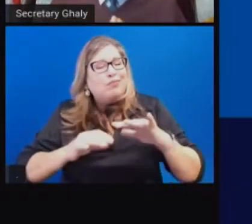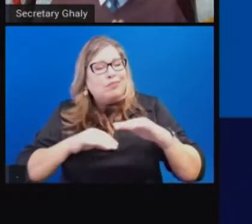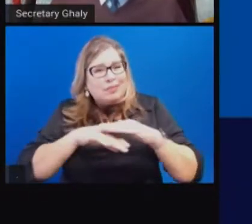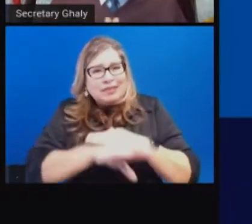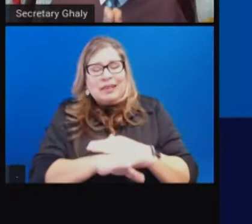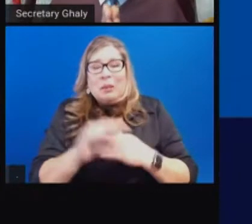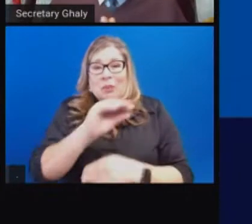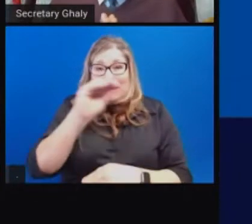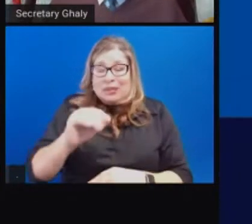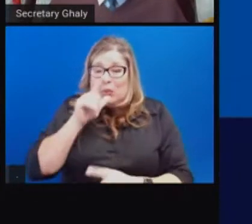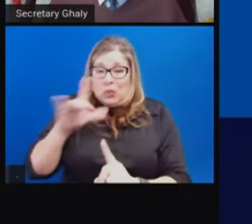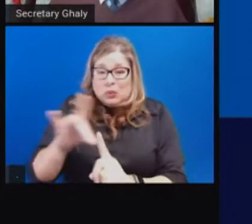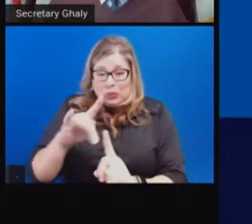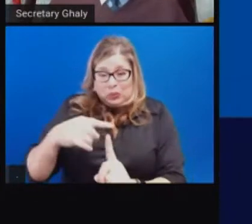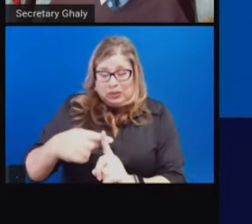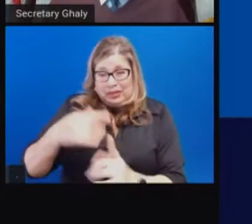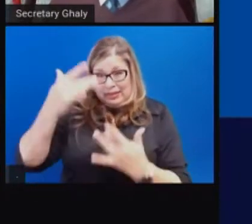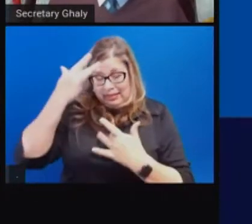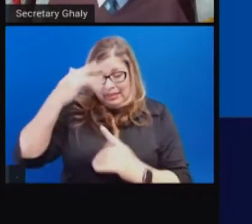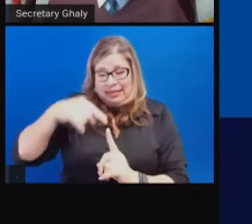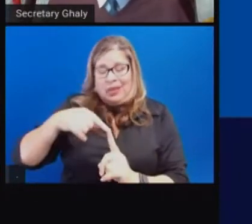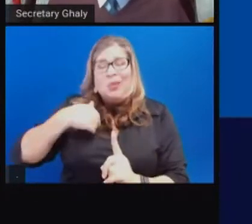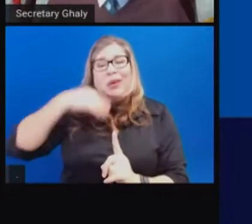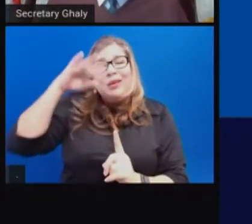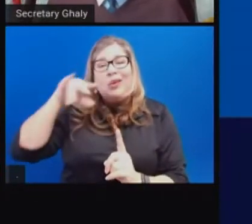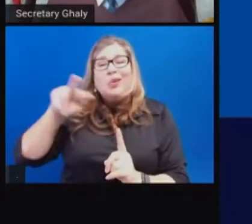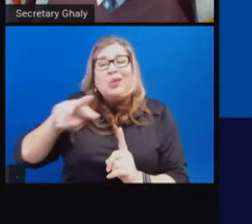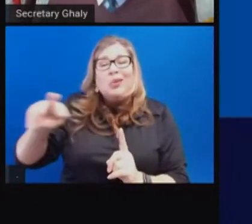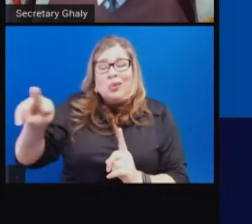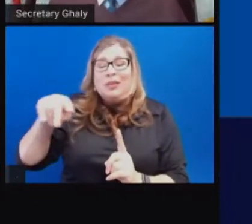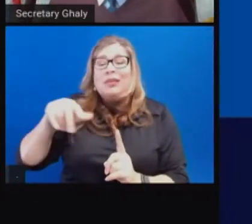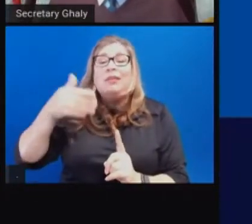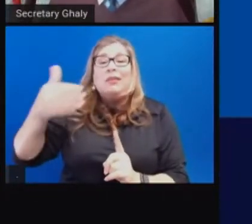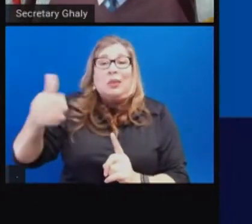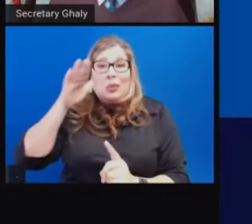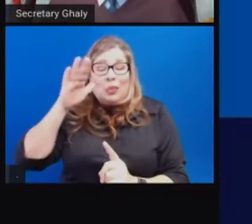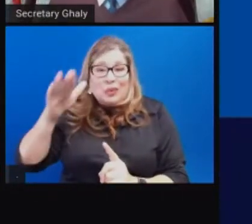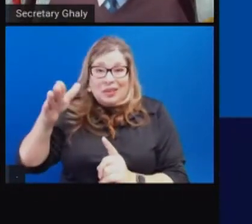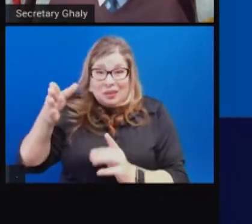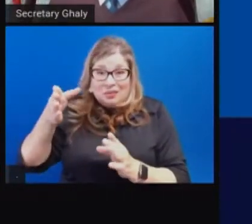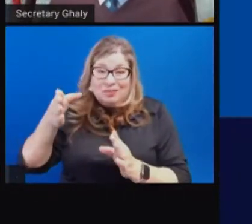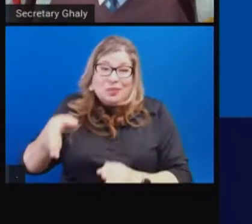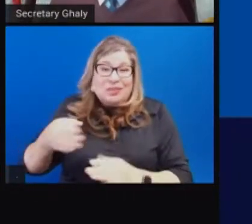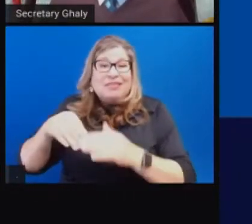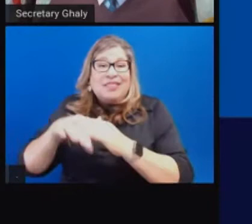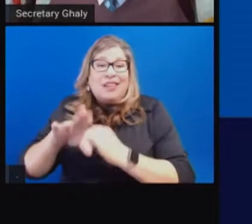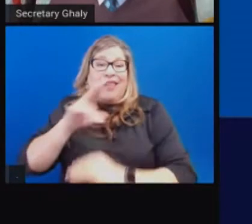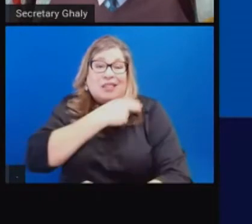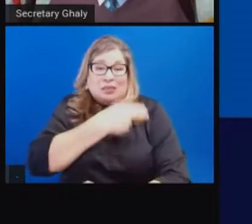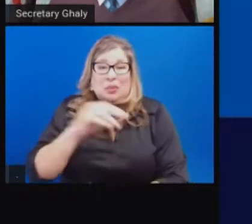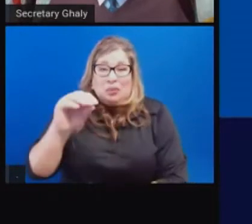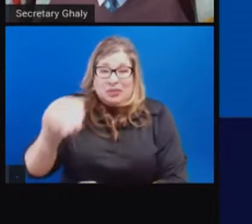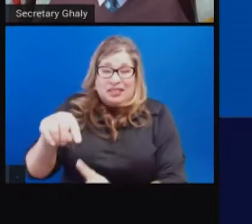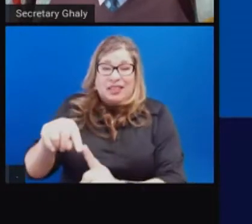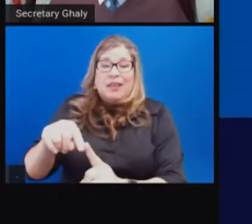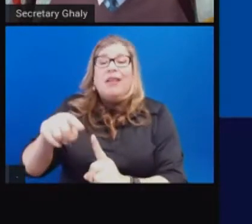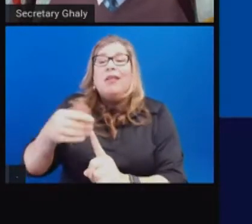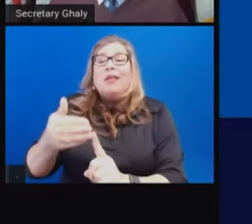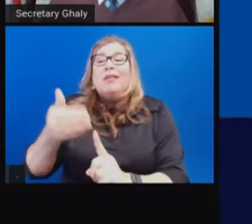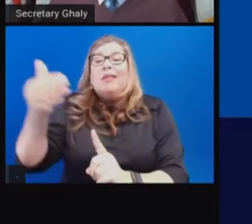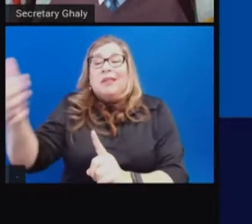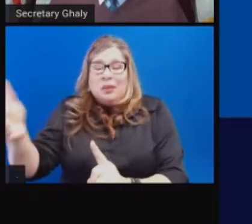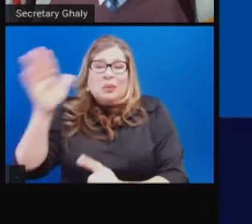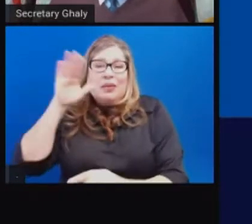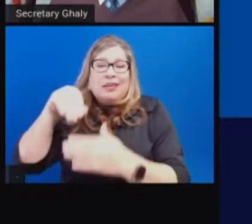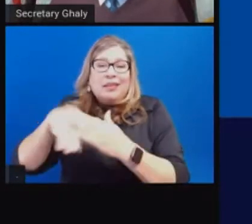So, if we want to really determine what the impact is of our current case numbers, our current transmission rates, our